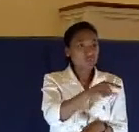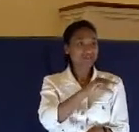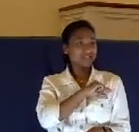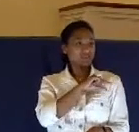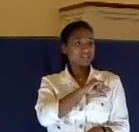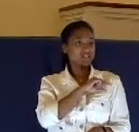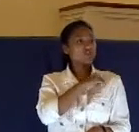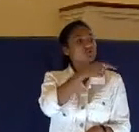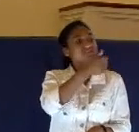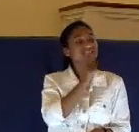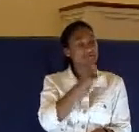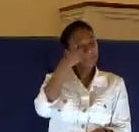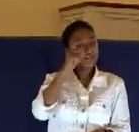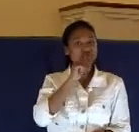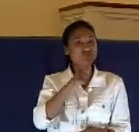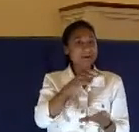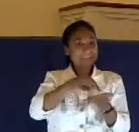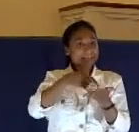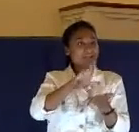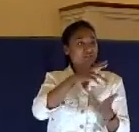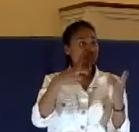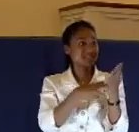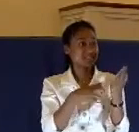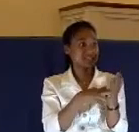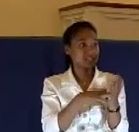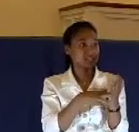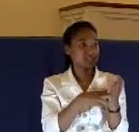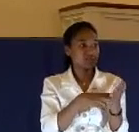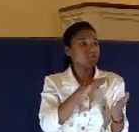You're suffering because of your own foolishness.